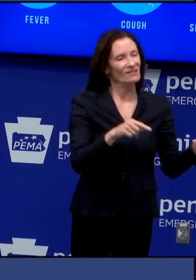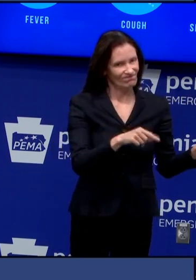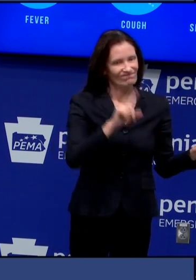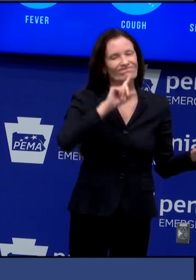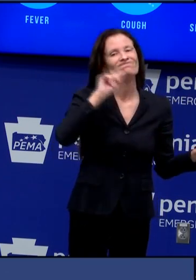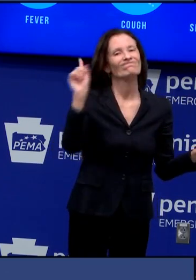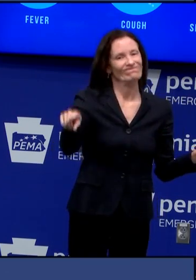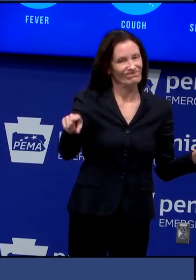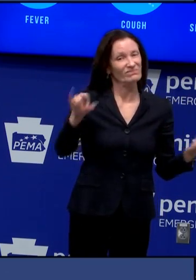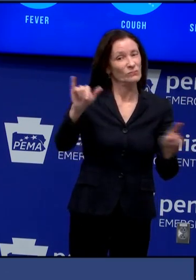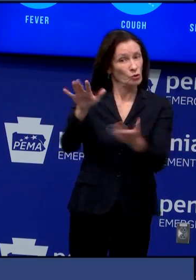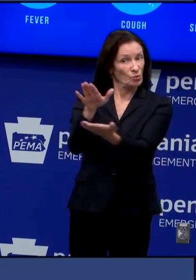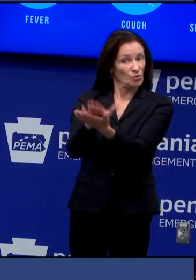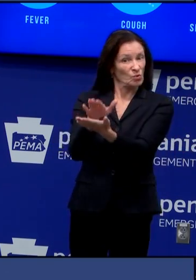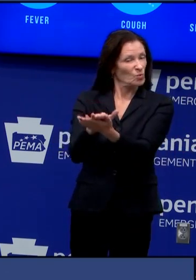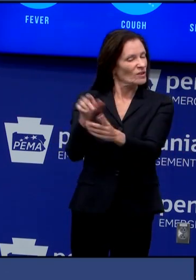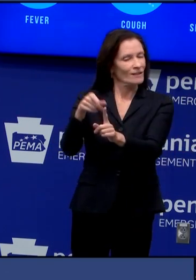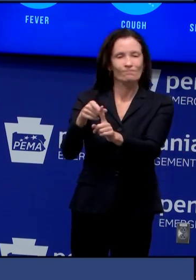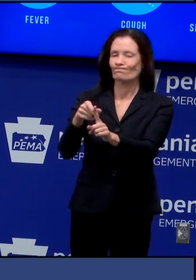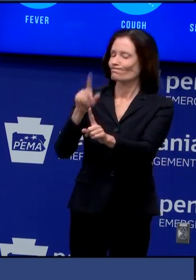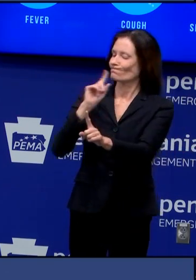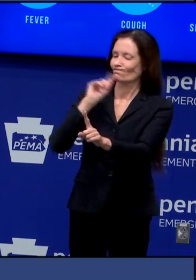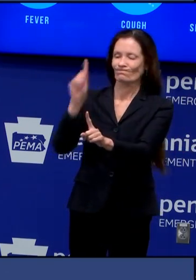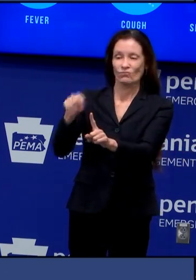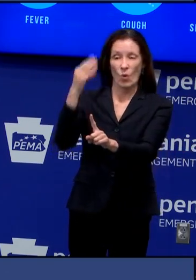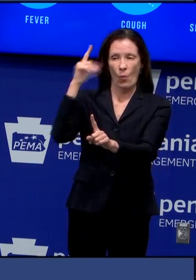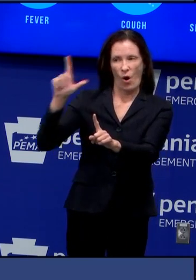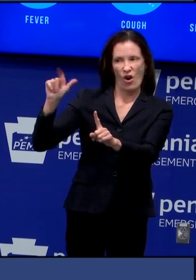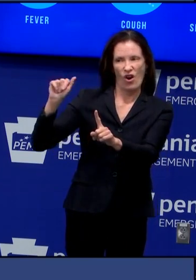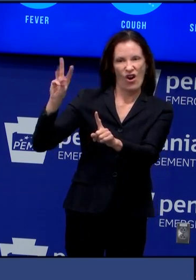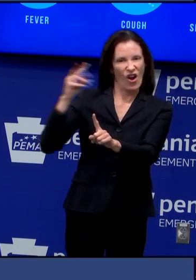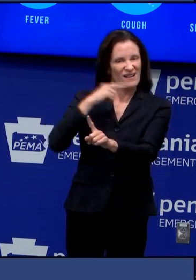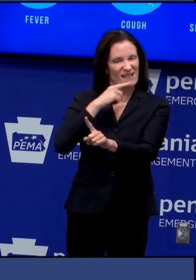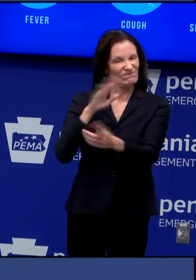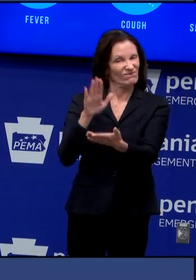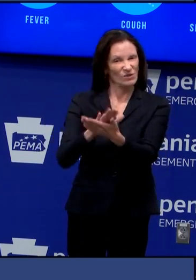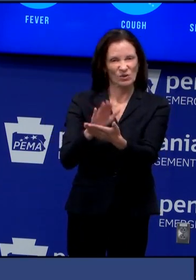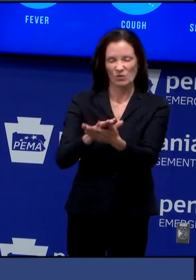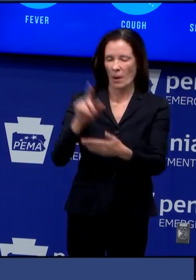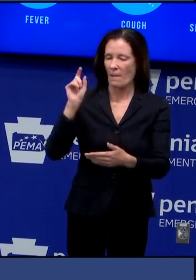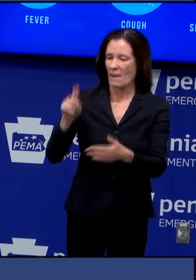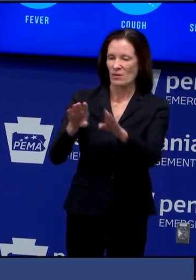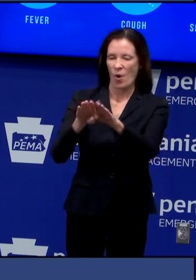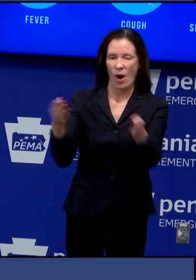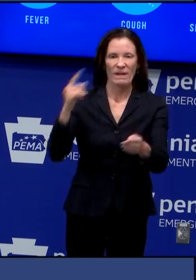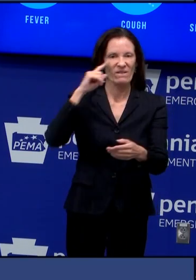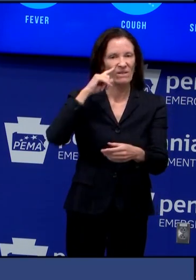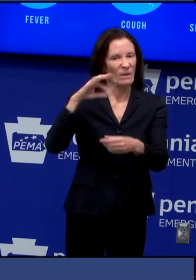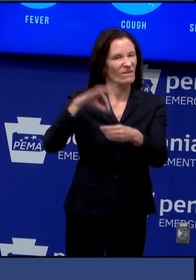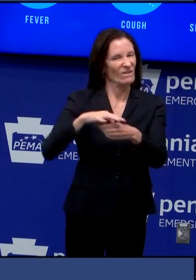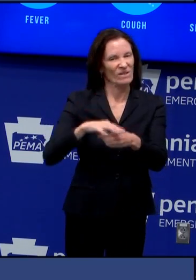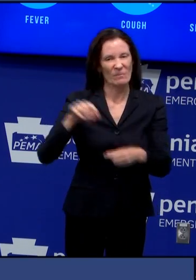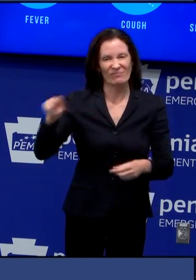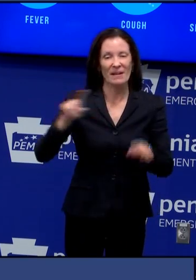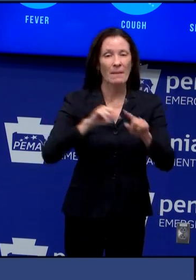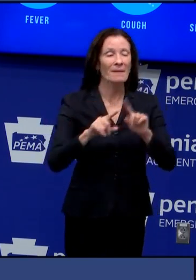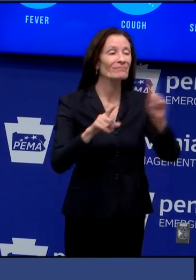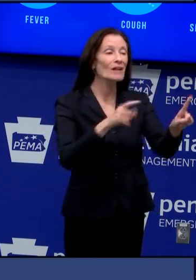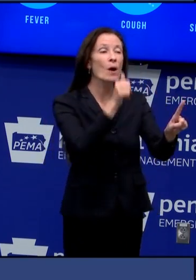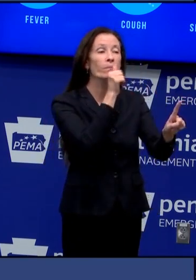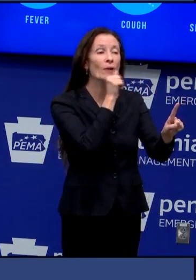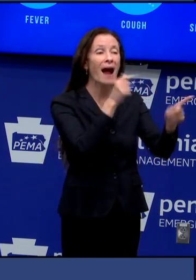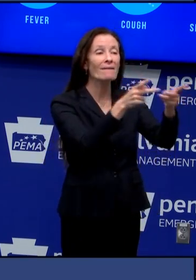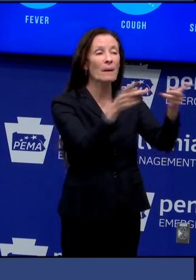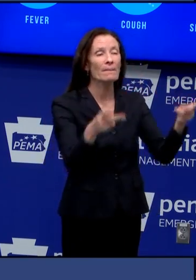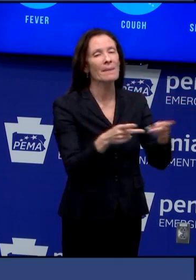a statutory provision that says that schools must work with their county election offices to be serve as polling places but